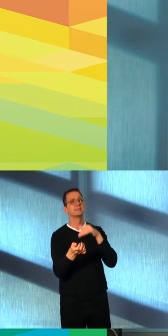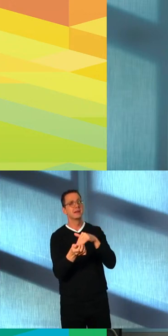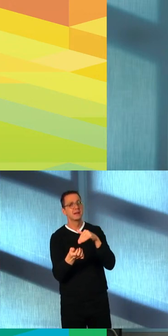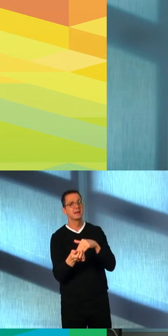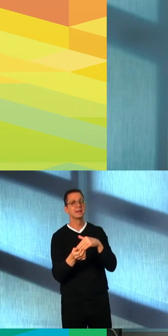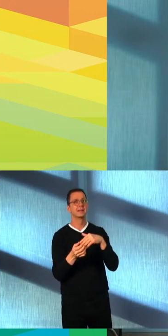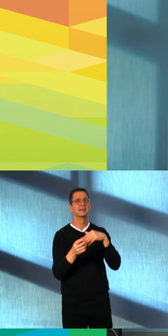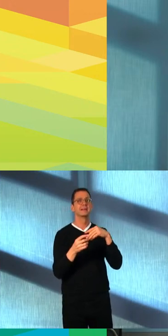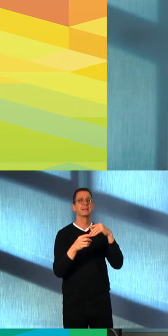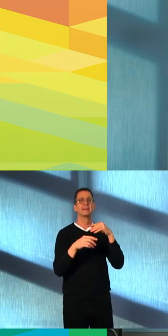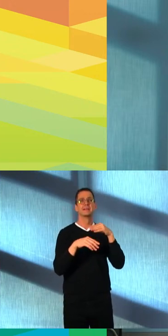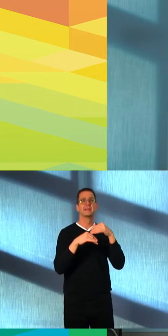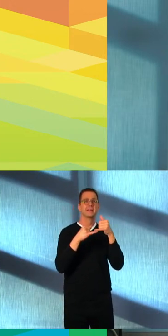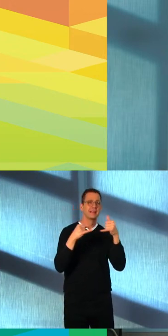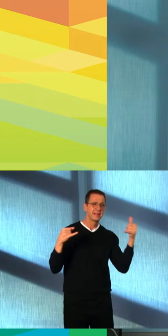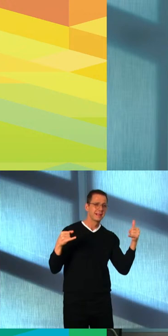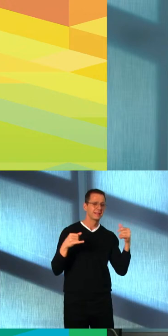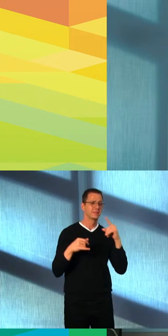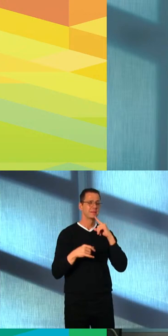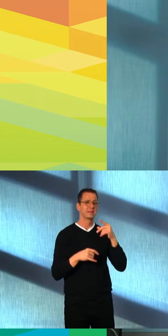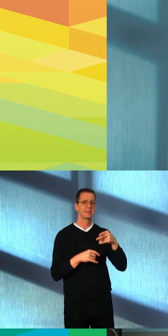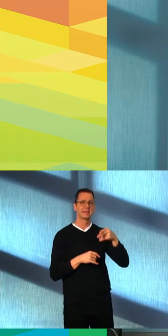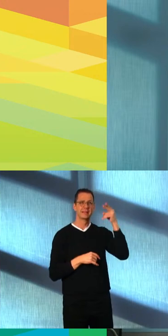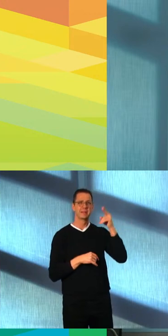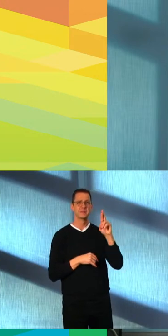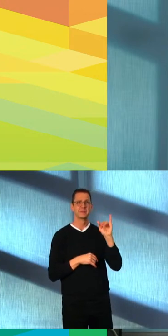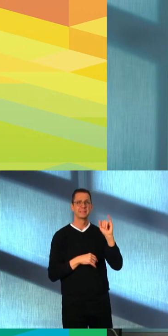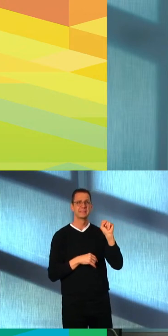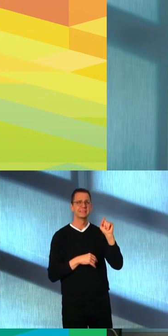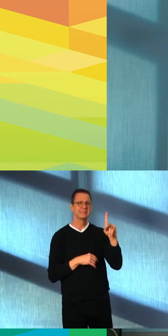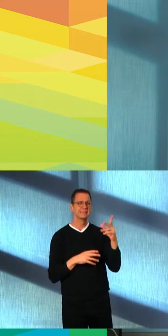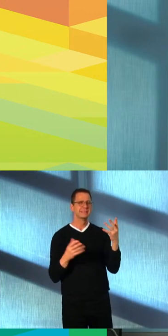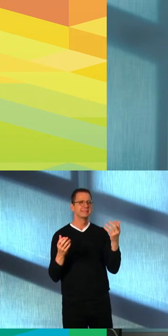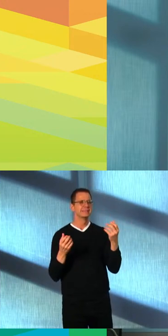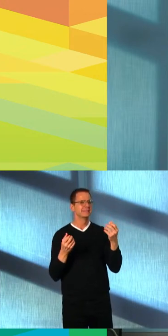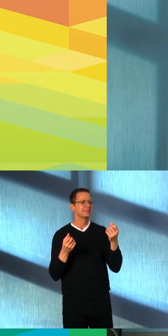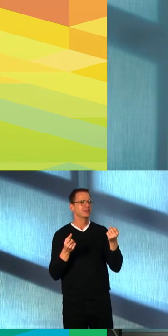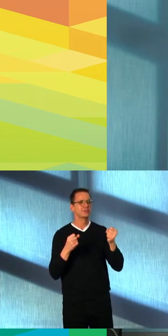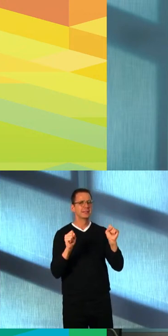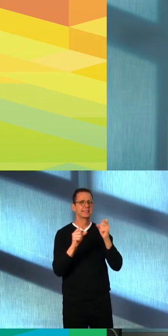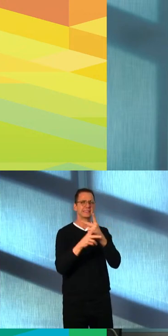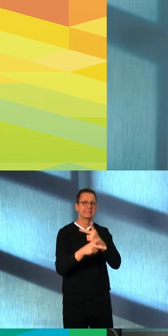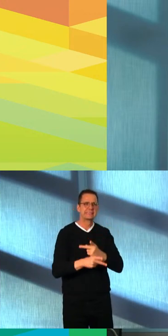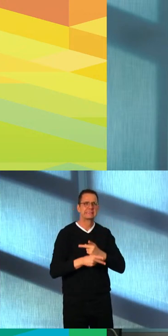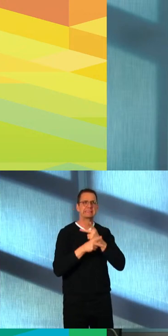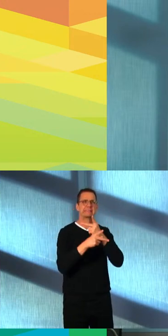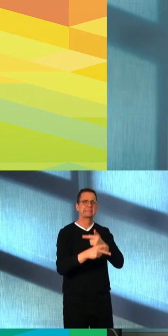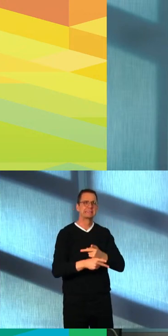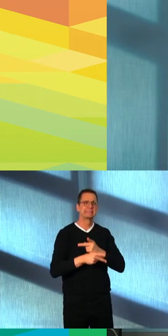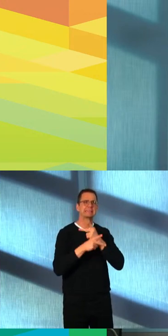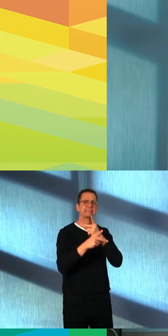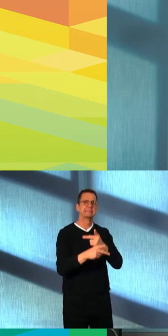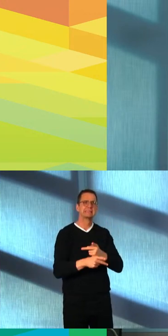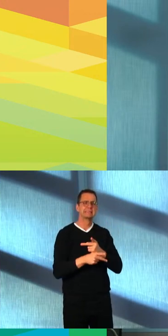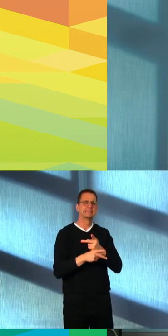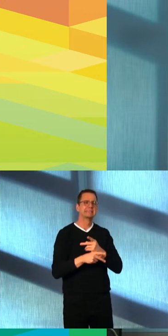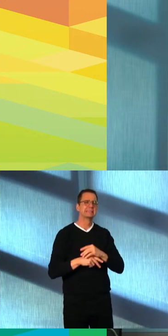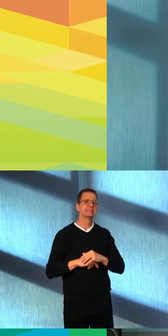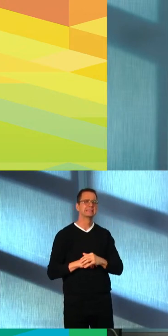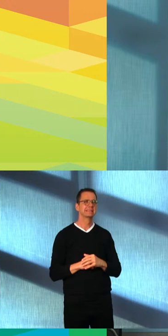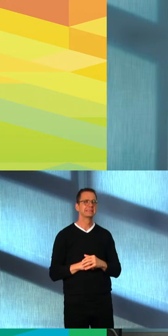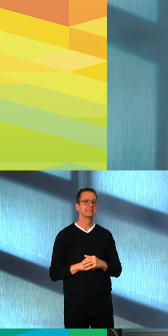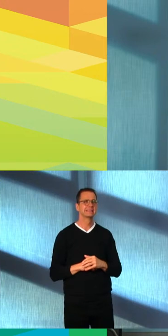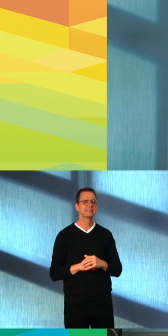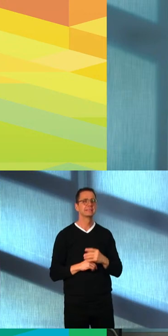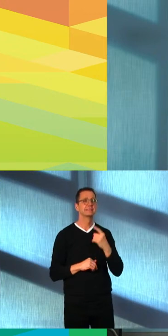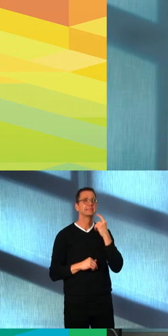vaccination efforts continue to ramp up. Now, recent news of more vaccines being made available is very encouraging, and